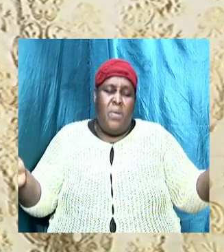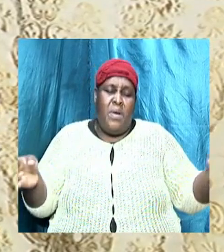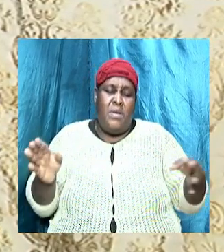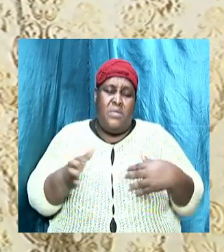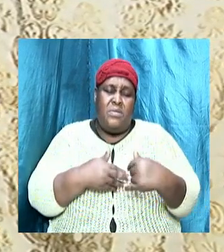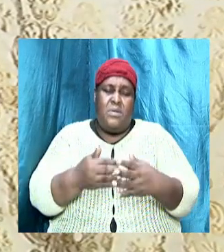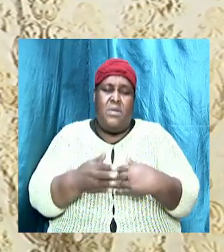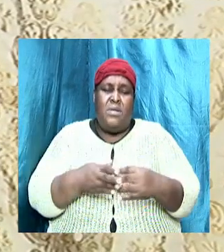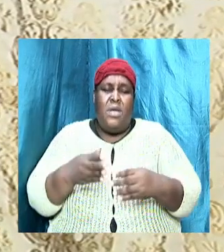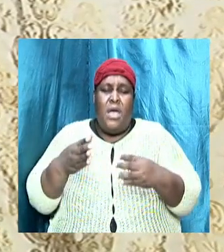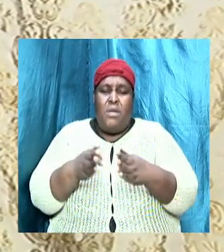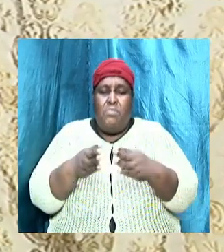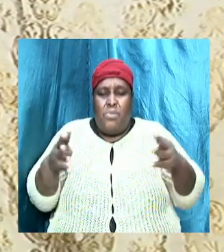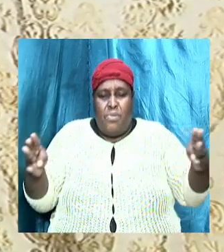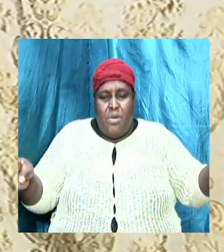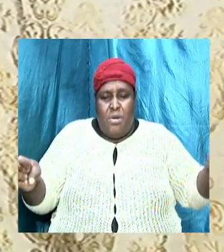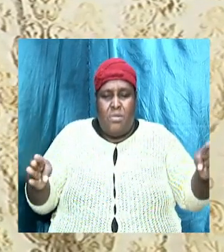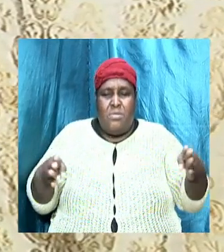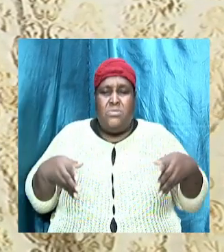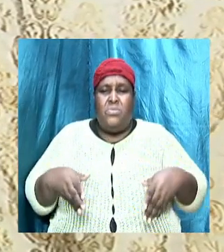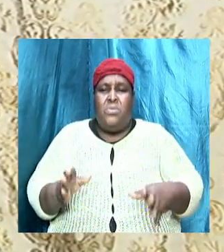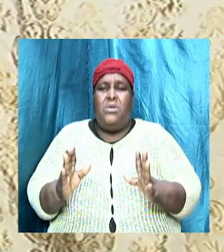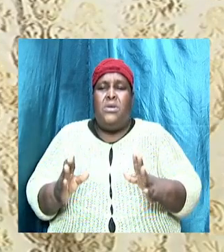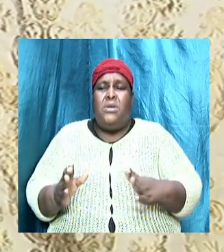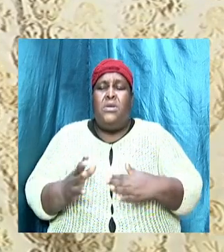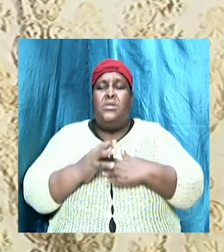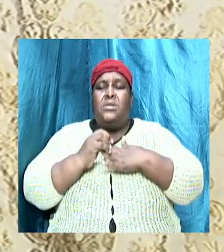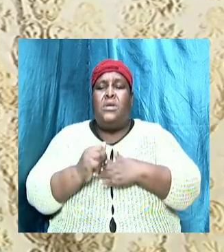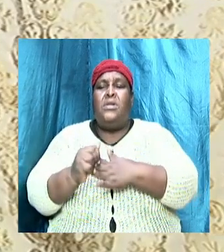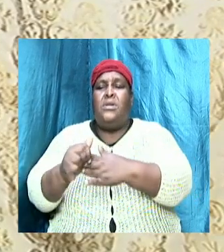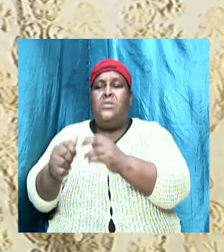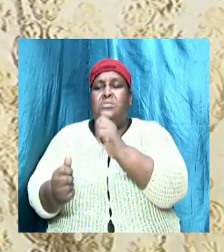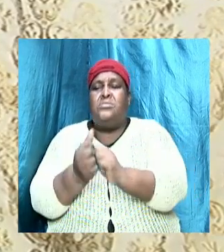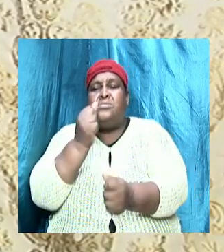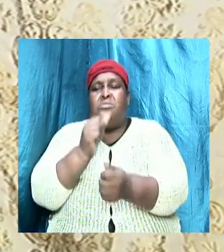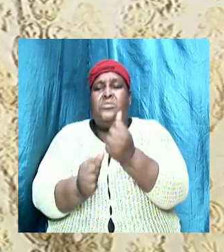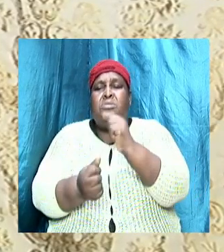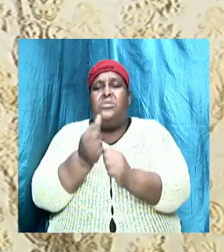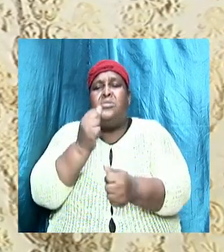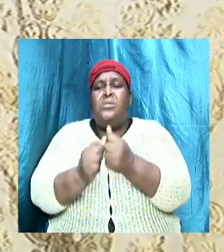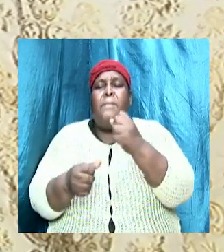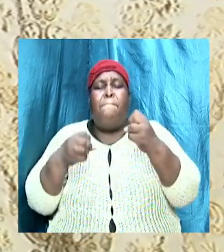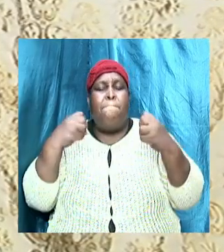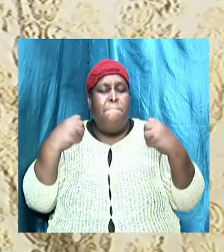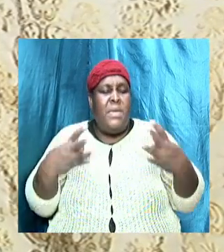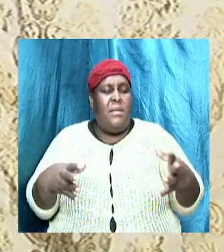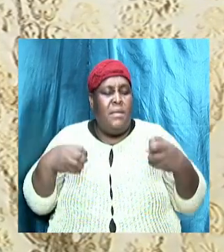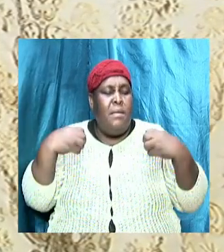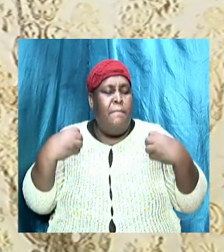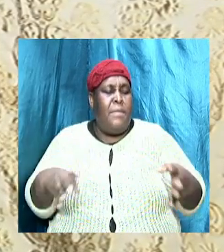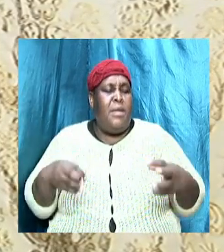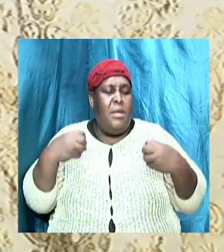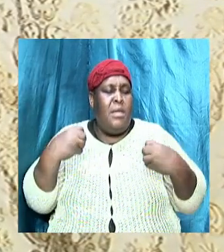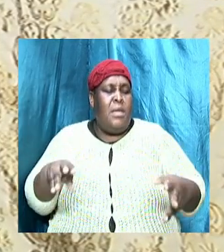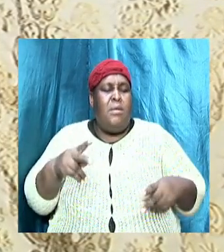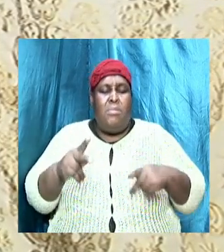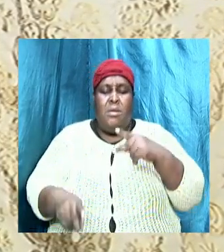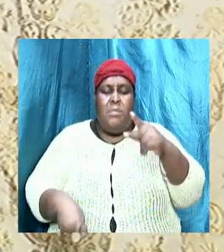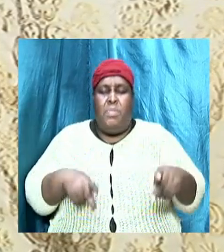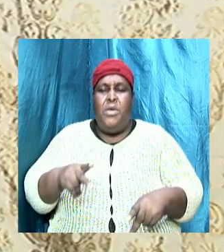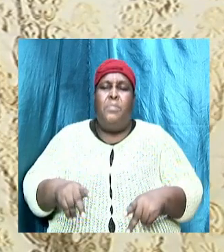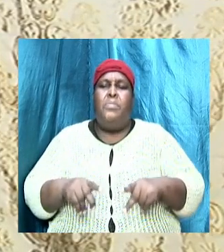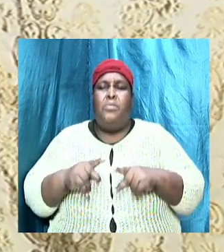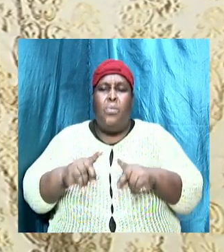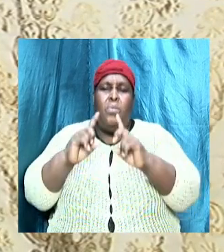is the way that lead to destruction. And there are many that go